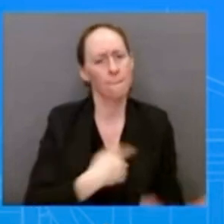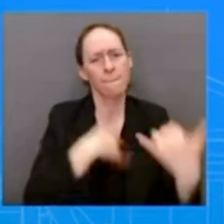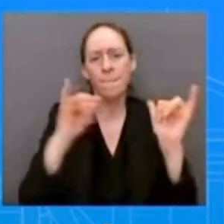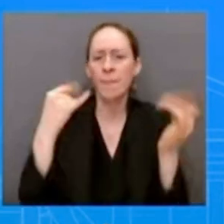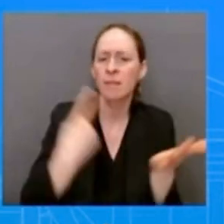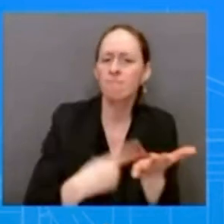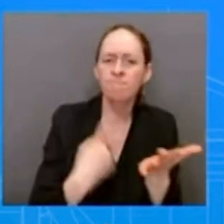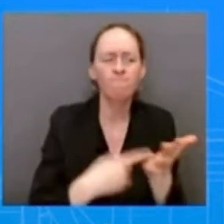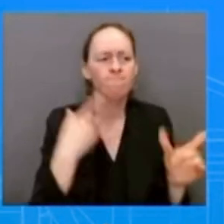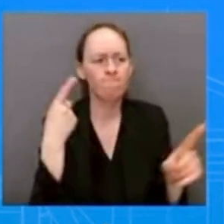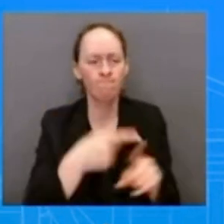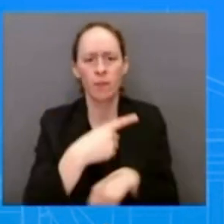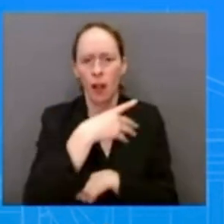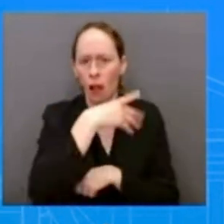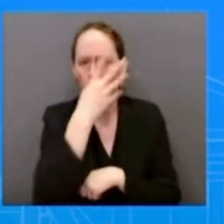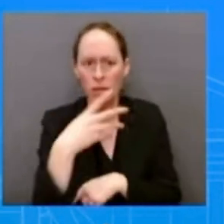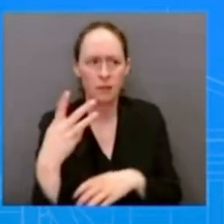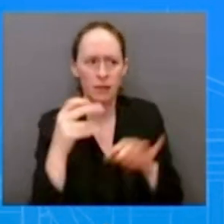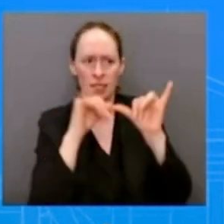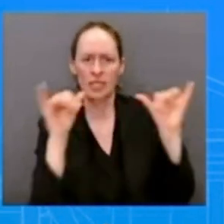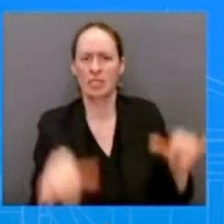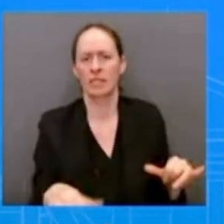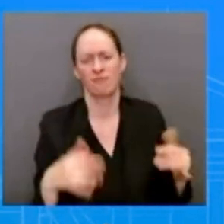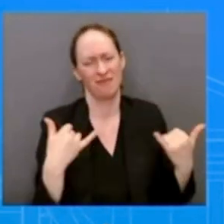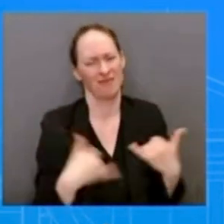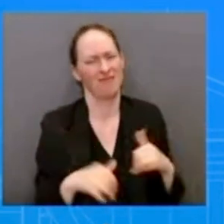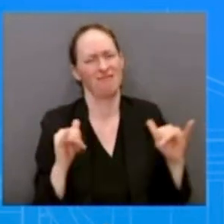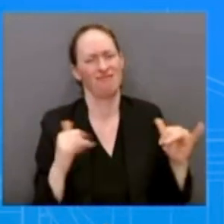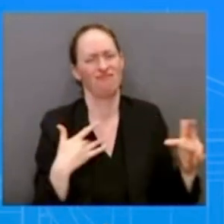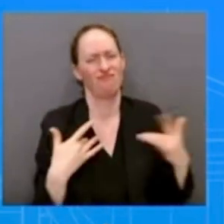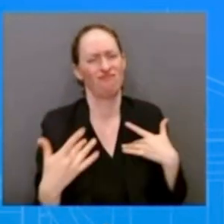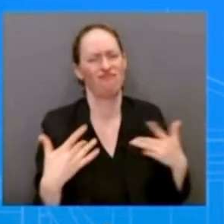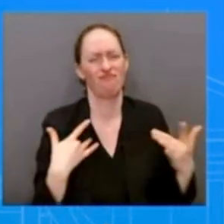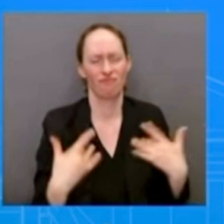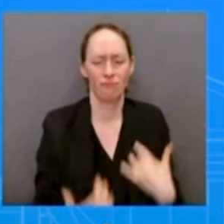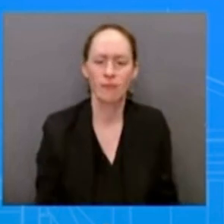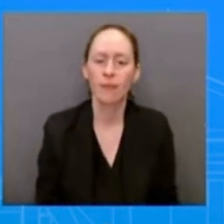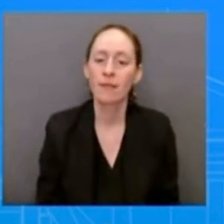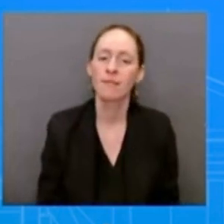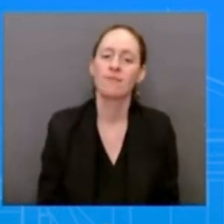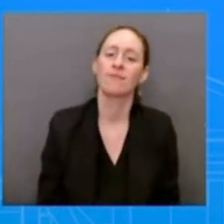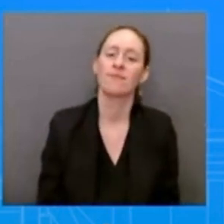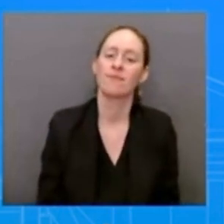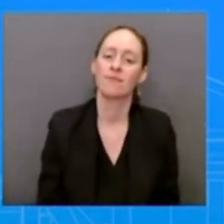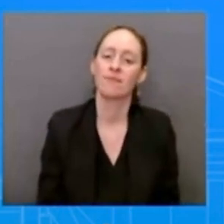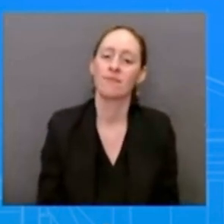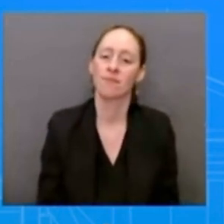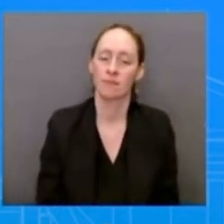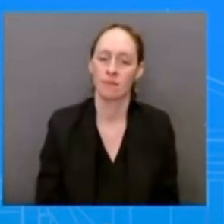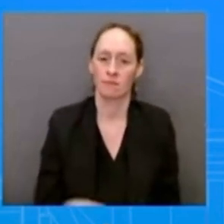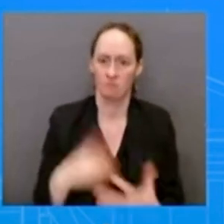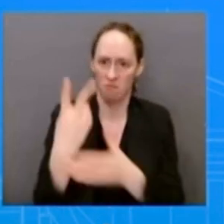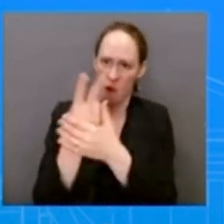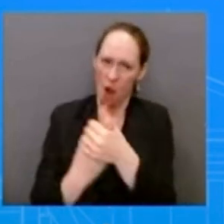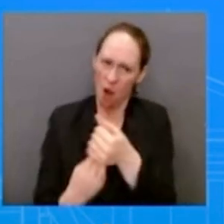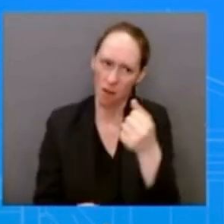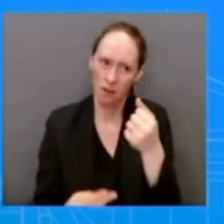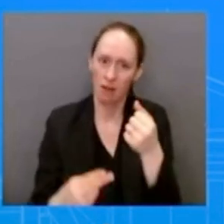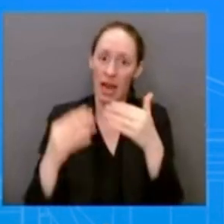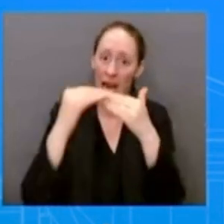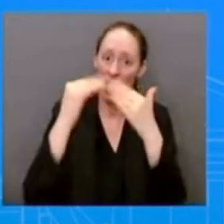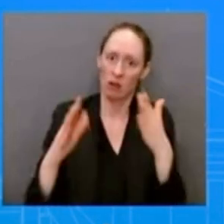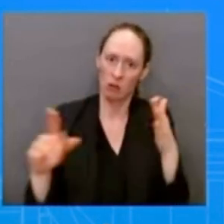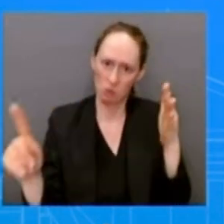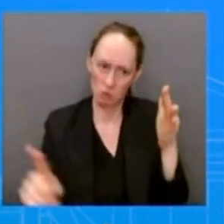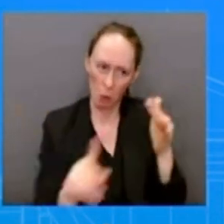about in fact that we were down in Mexico City not long ago for the North American Leaders Summit and that was a prime topic of discussion you guys all